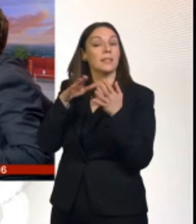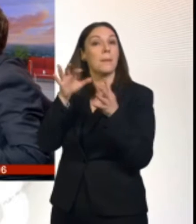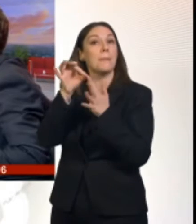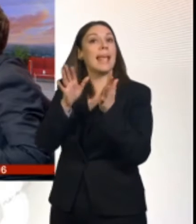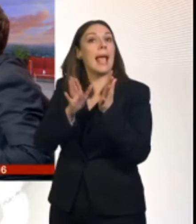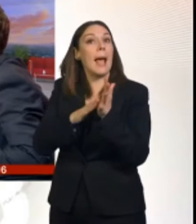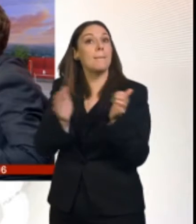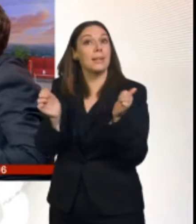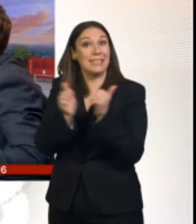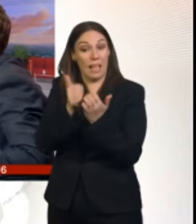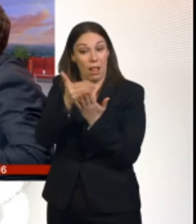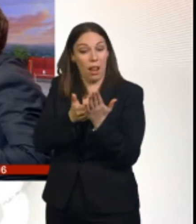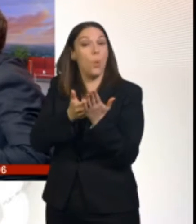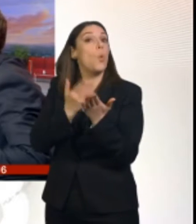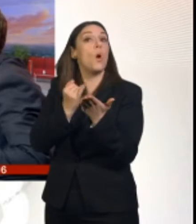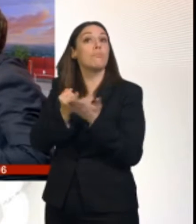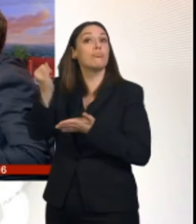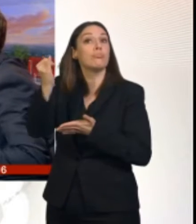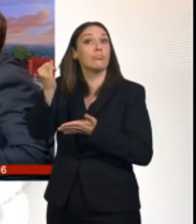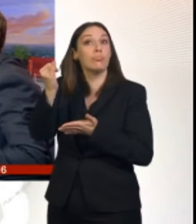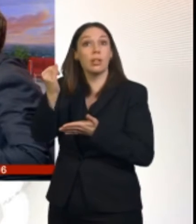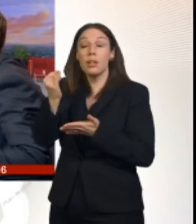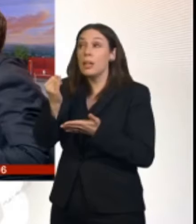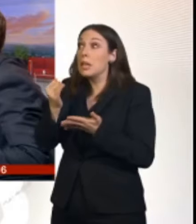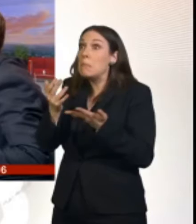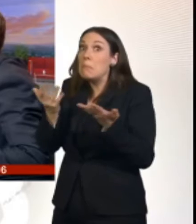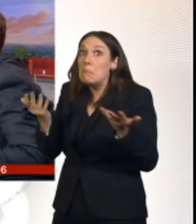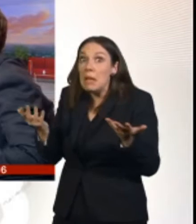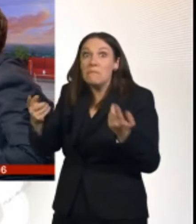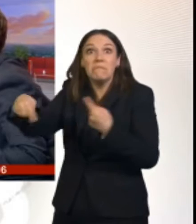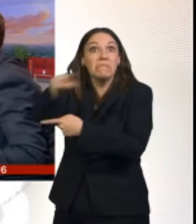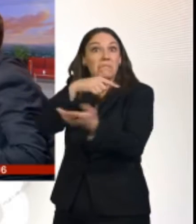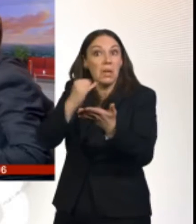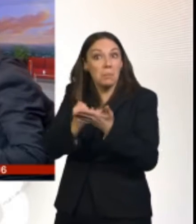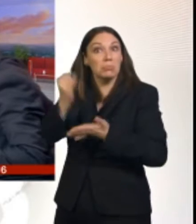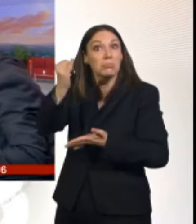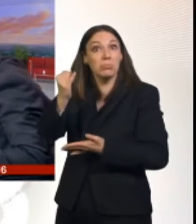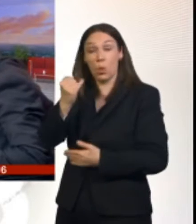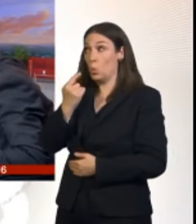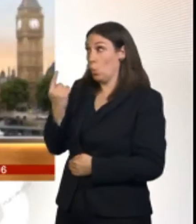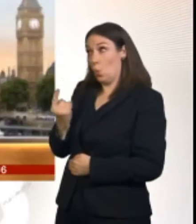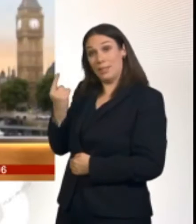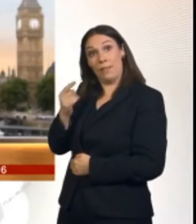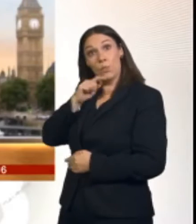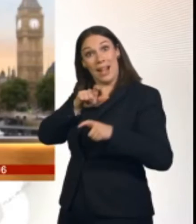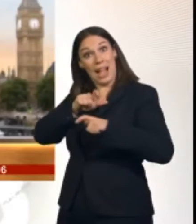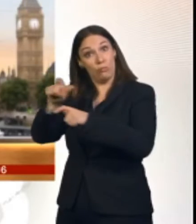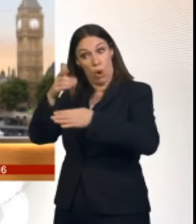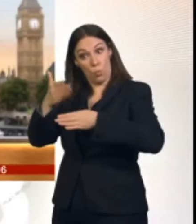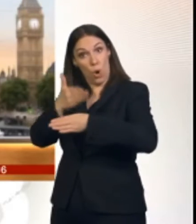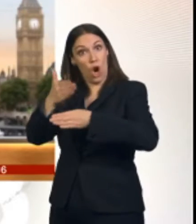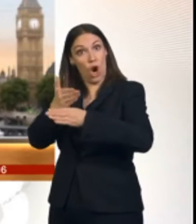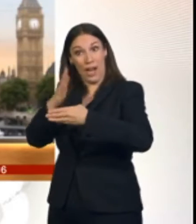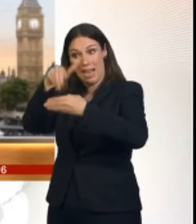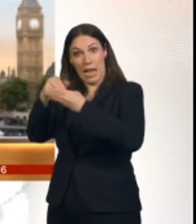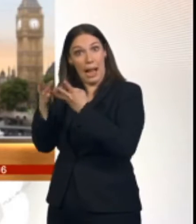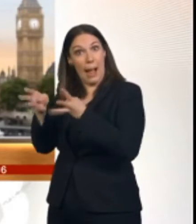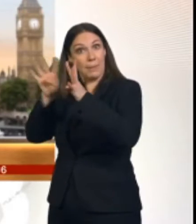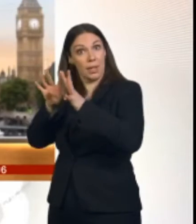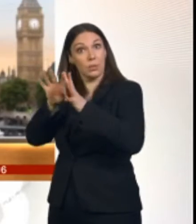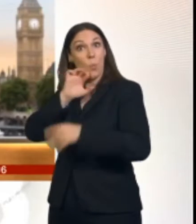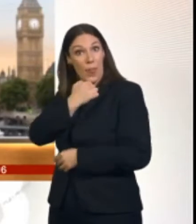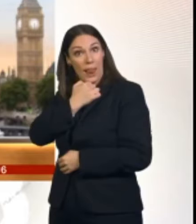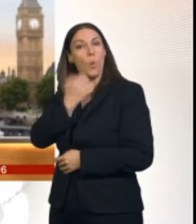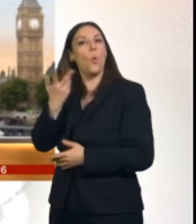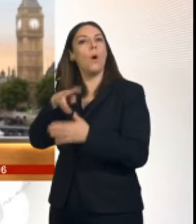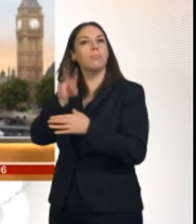here and now that you will remain a member of her cabinet? Is that a guarantee? Well, look, you're